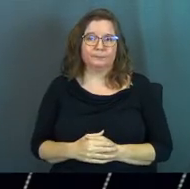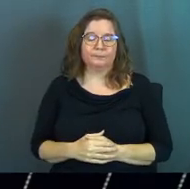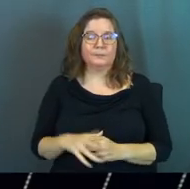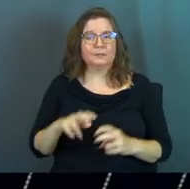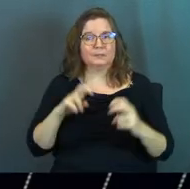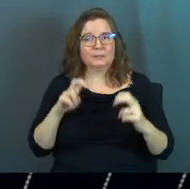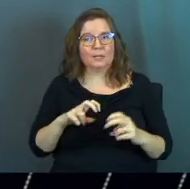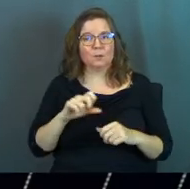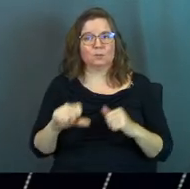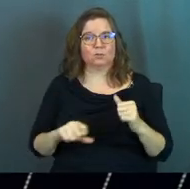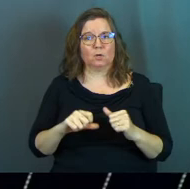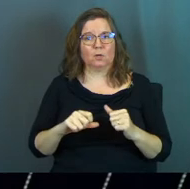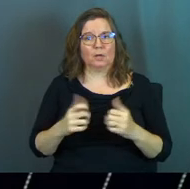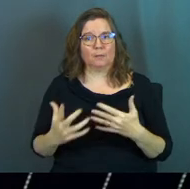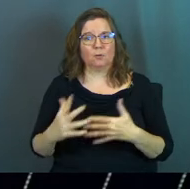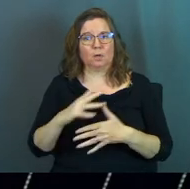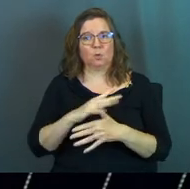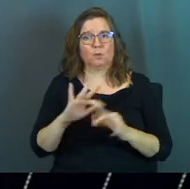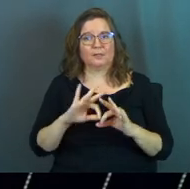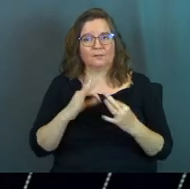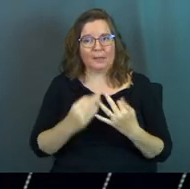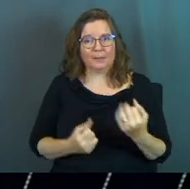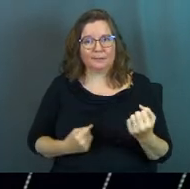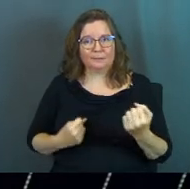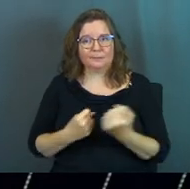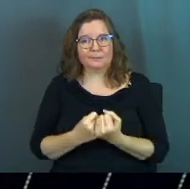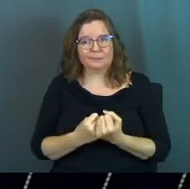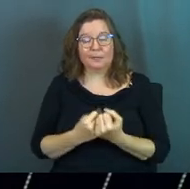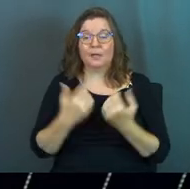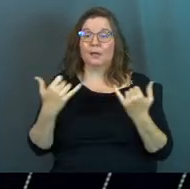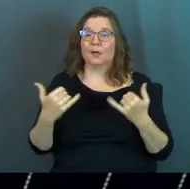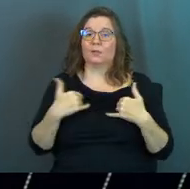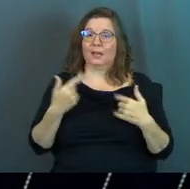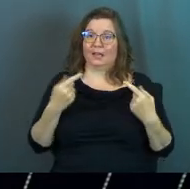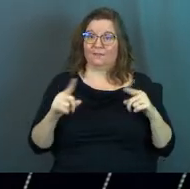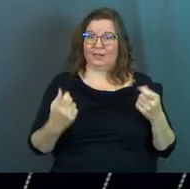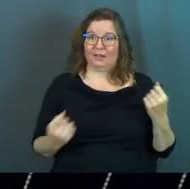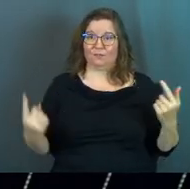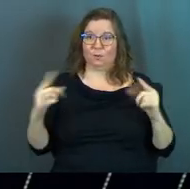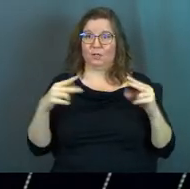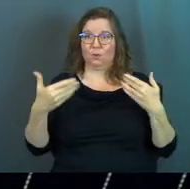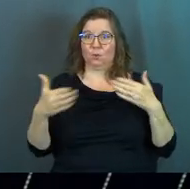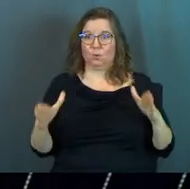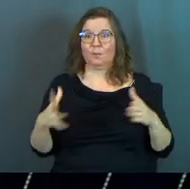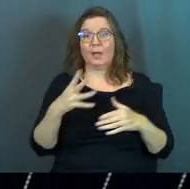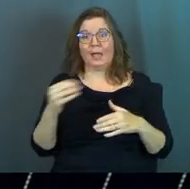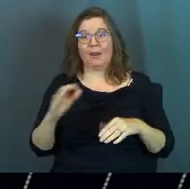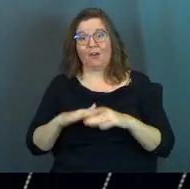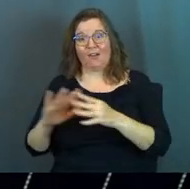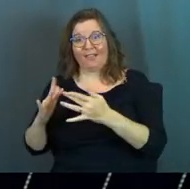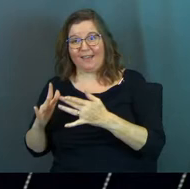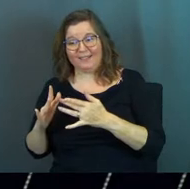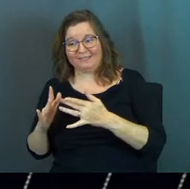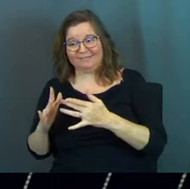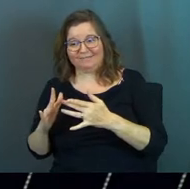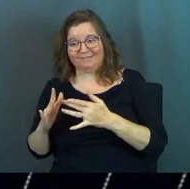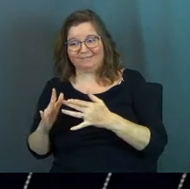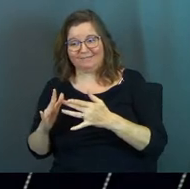Sit down with each other, prioritize family, and now that I've offended everybody in the room and online,